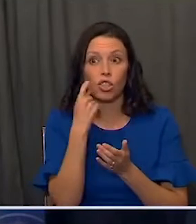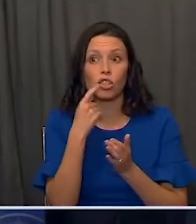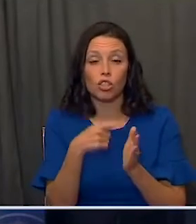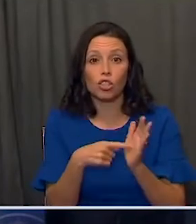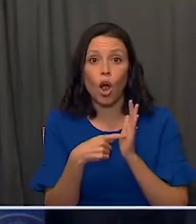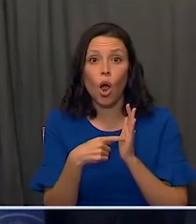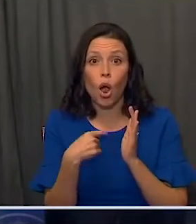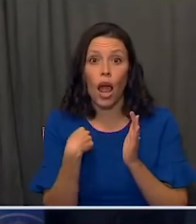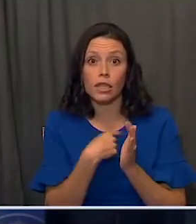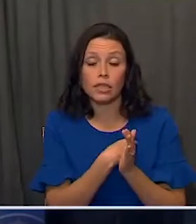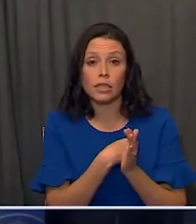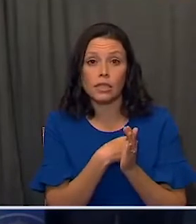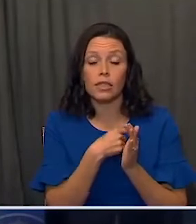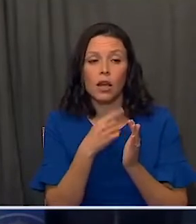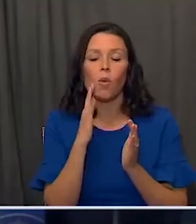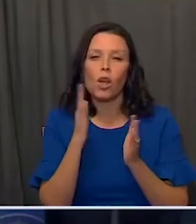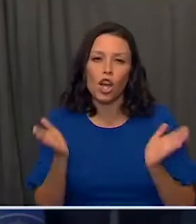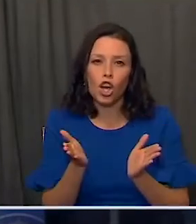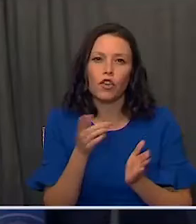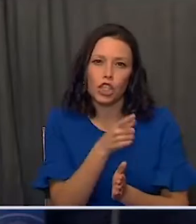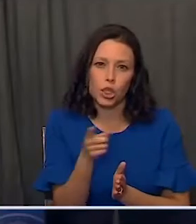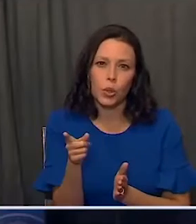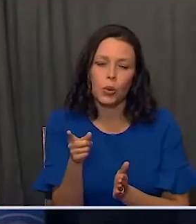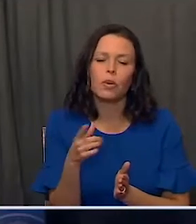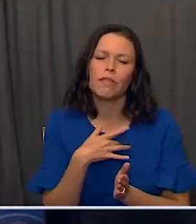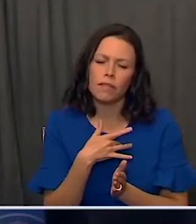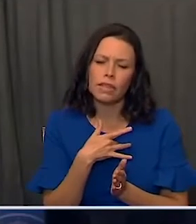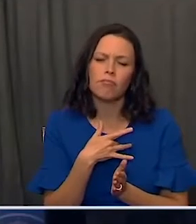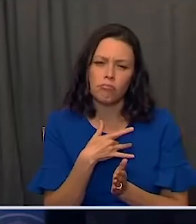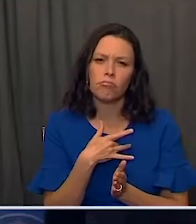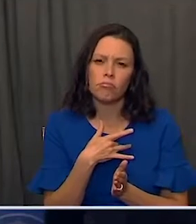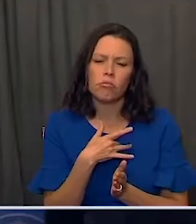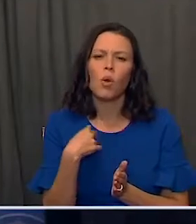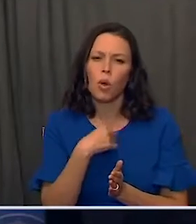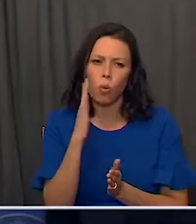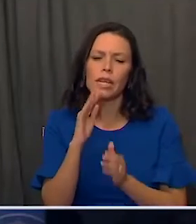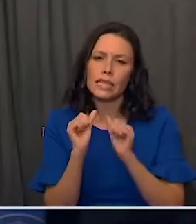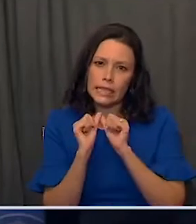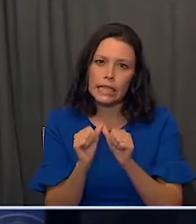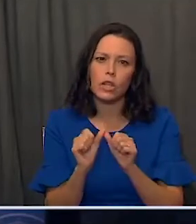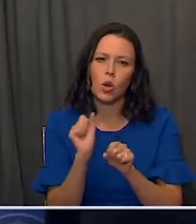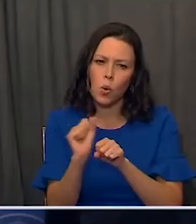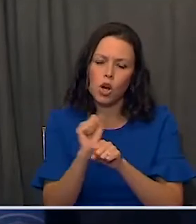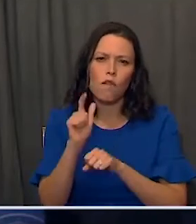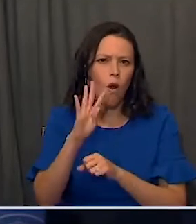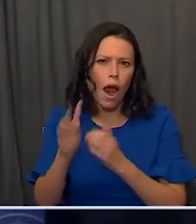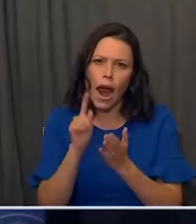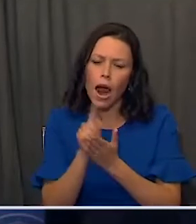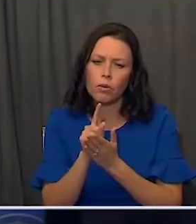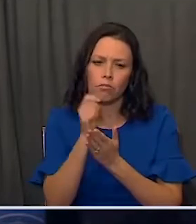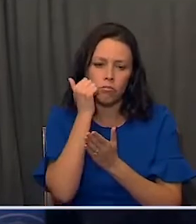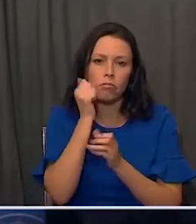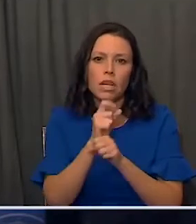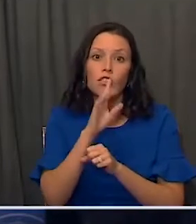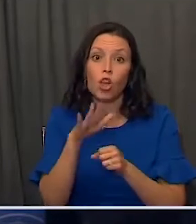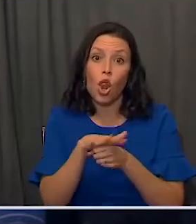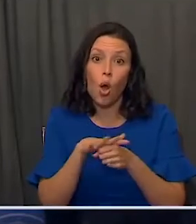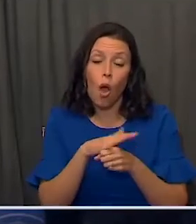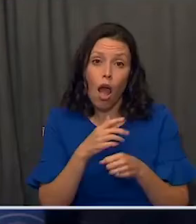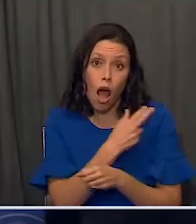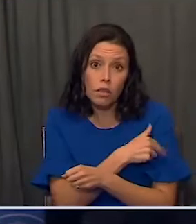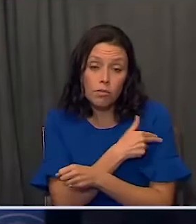encourage the American people to know that we're going to continue to work around the clock to make sure your local hospital